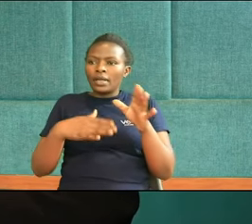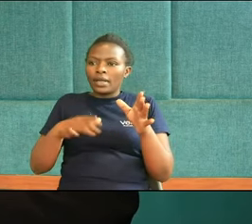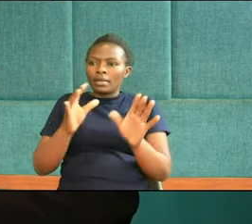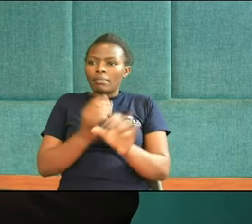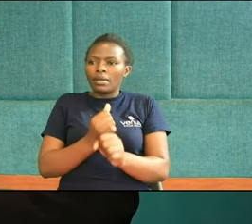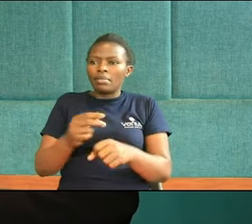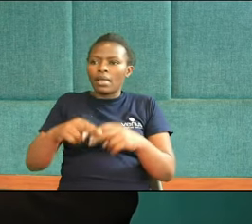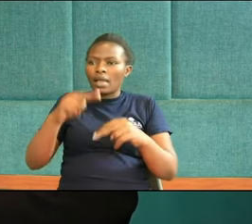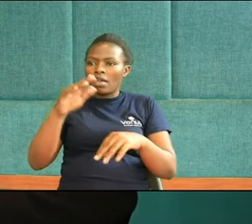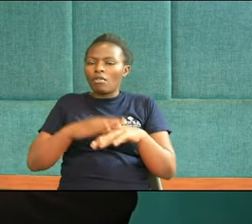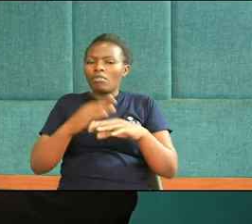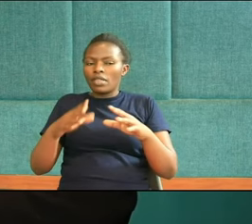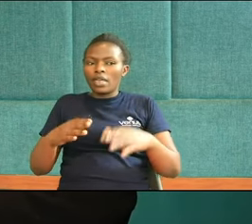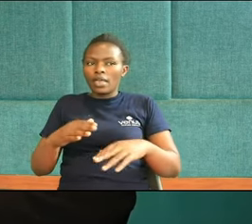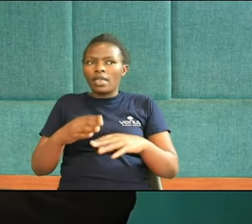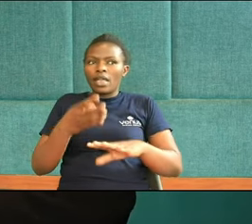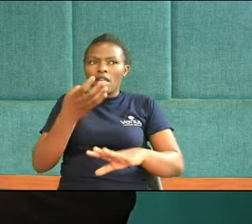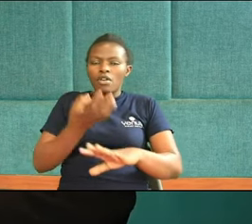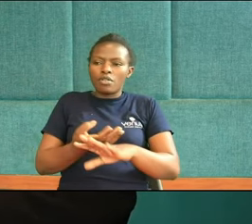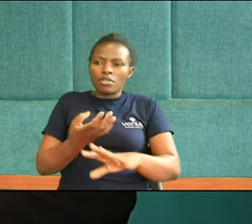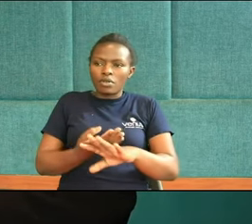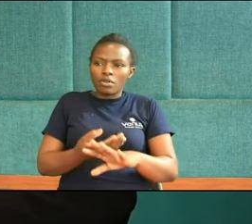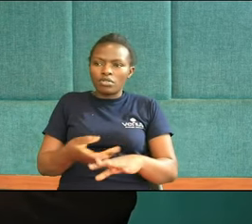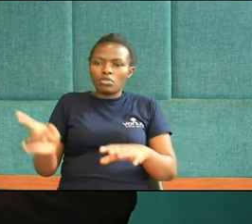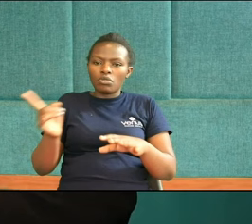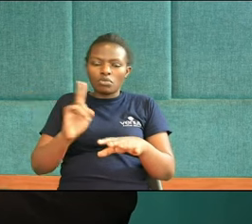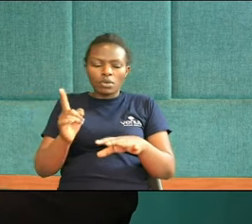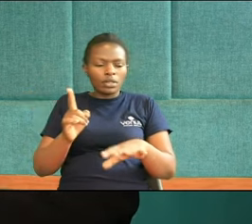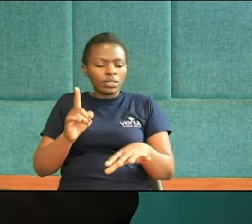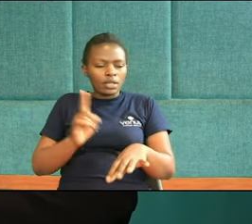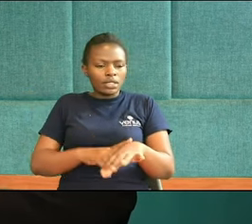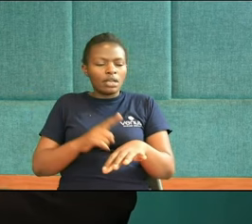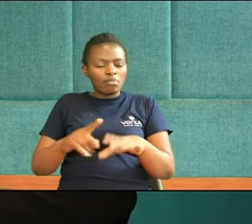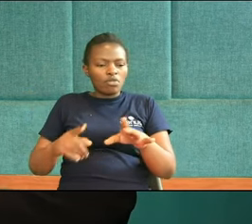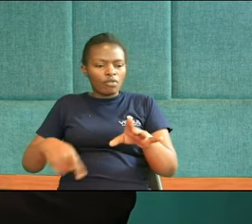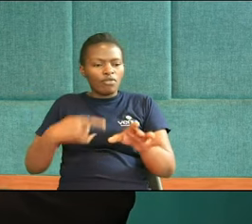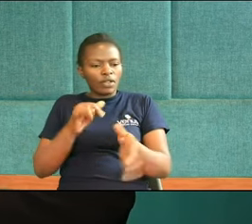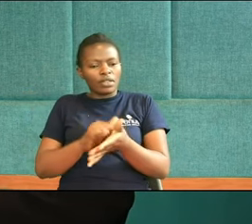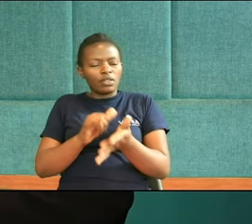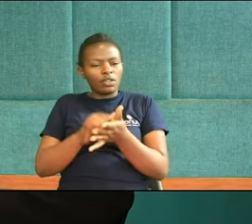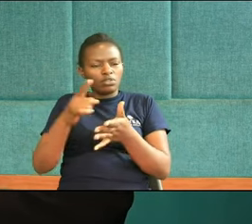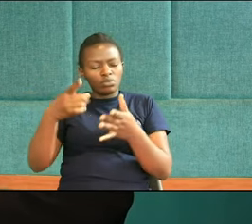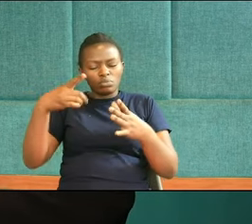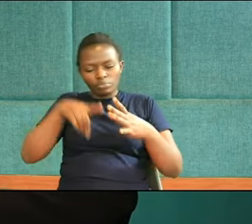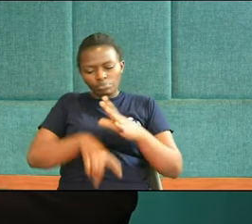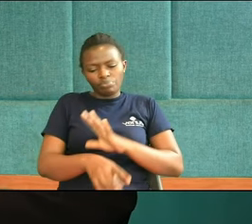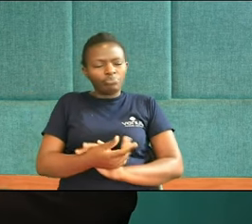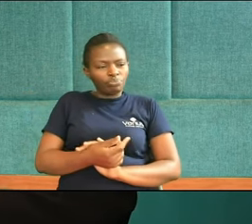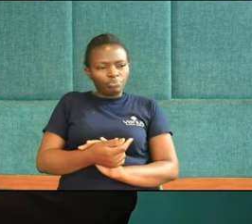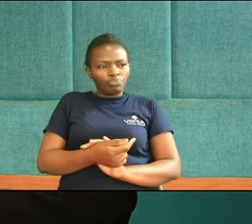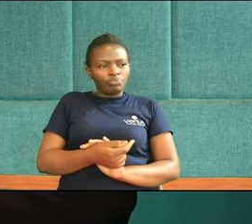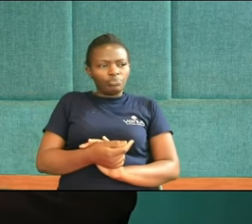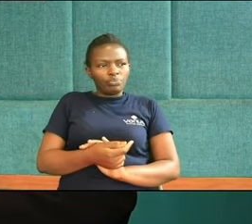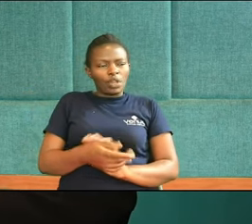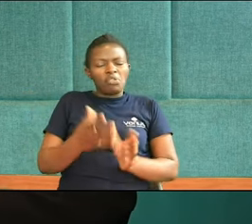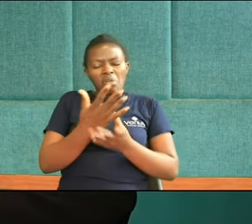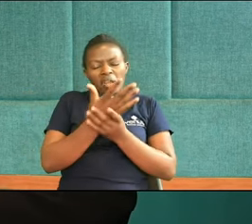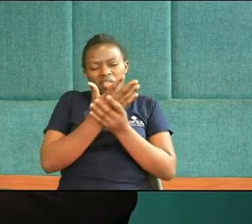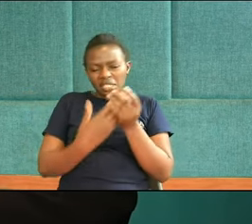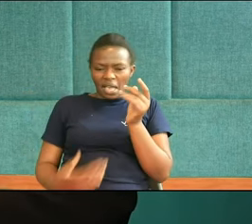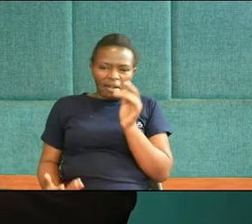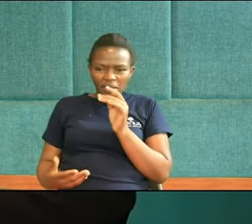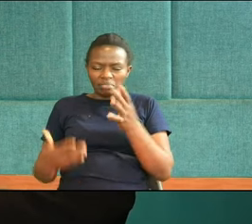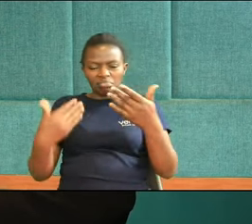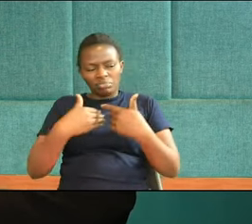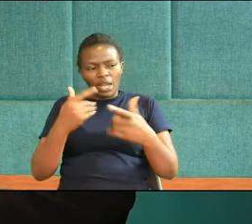the rock So Whenever You're feeling Like You're down And You don't have Any other option